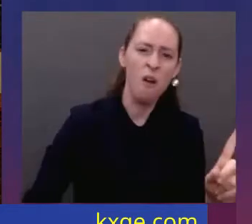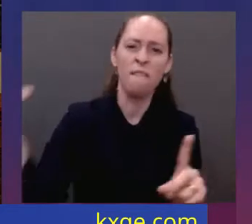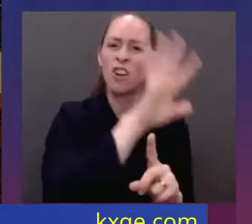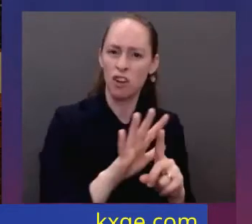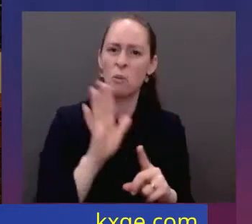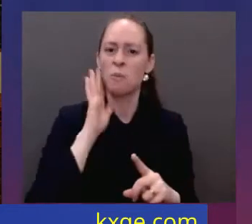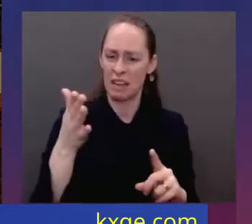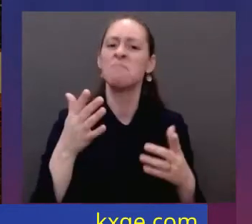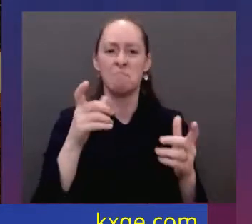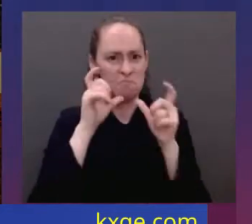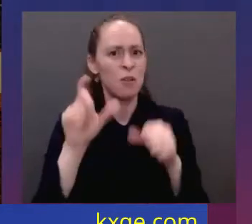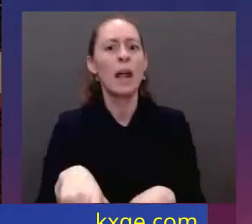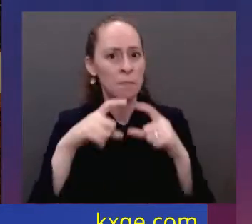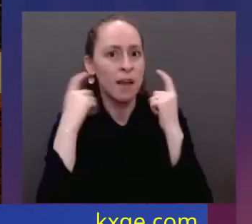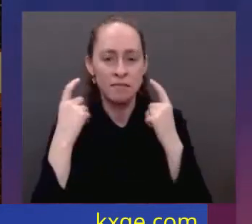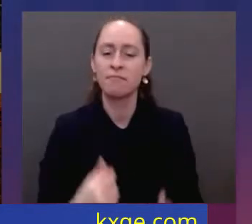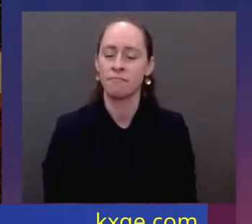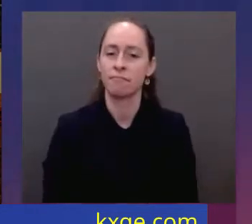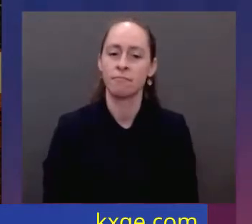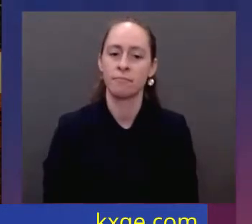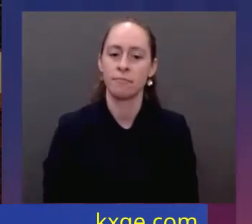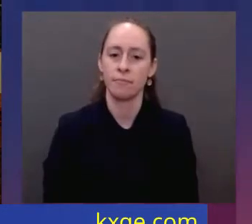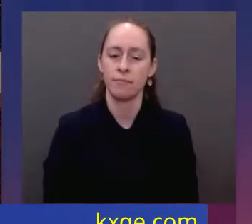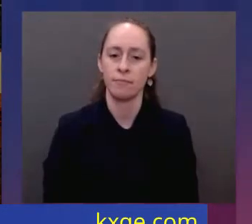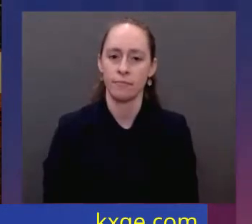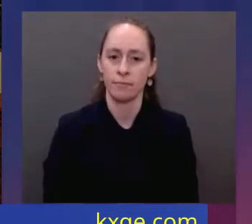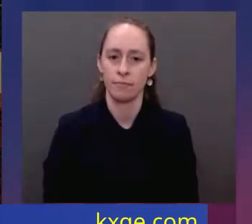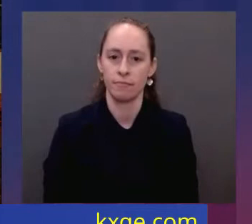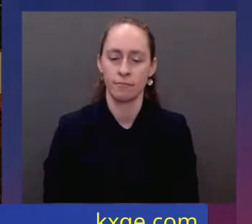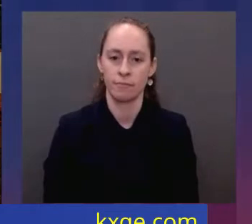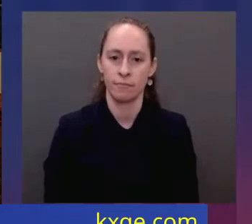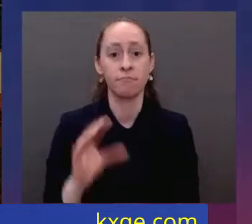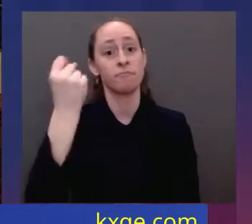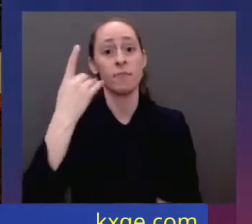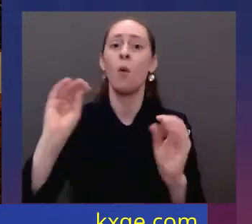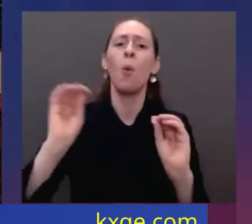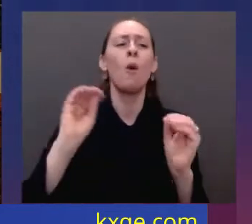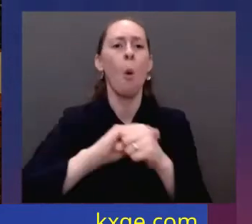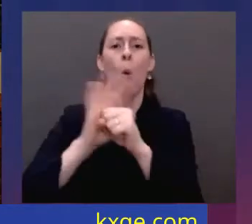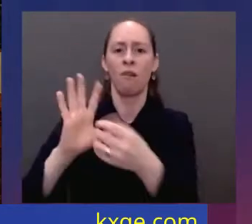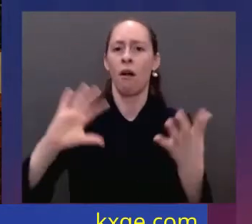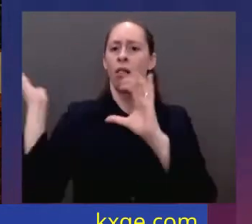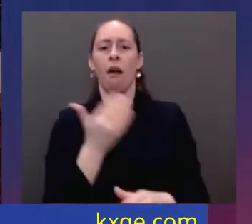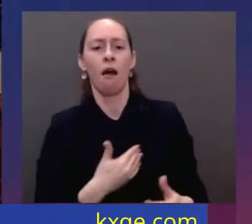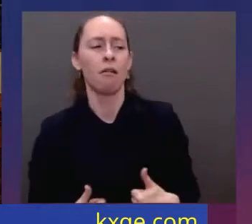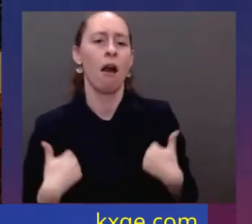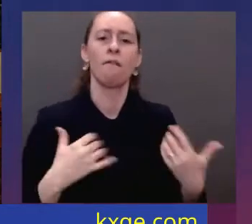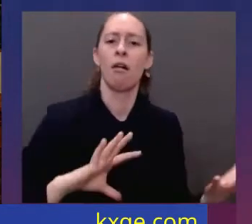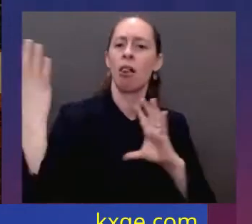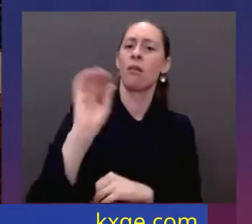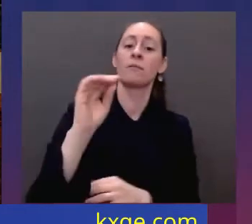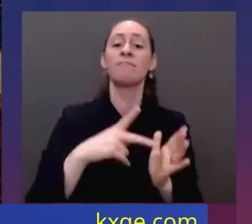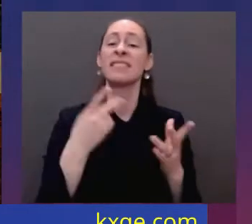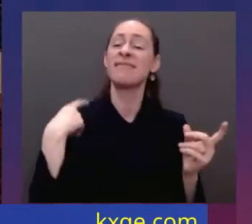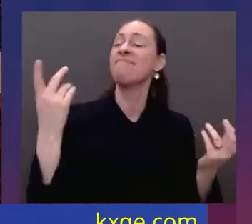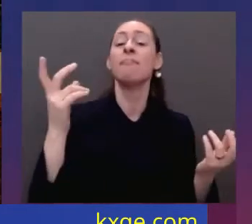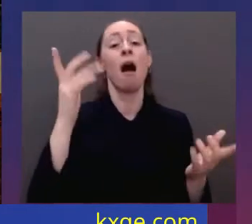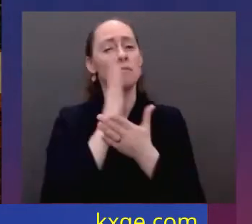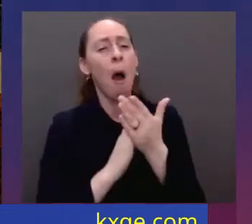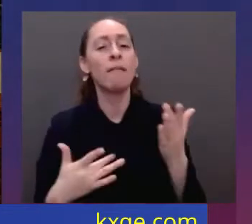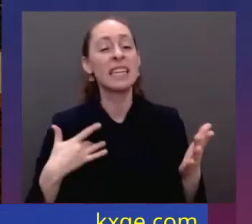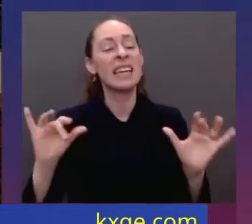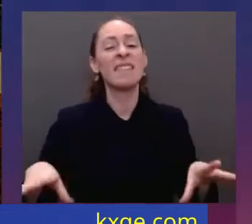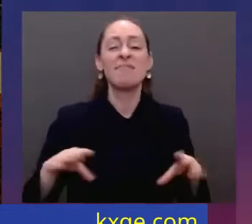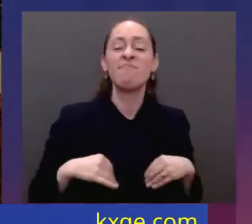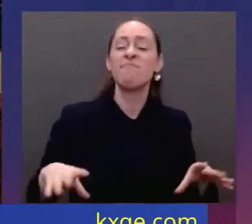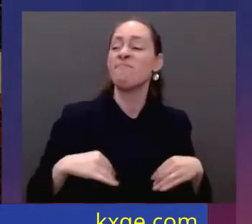COVID-19 no longer need control our lives. I know some are talking about living with COVID-19, but tonight I say that we never will just accept living with COVID-19.